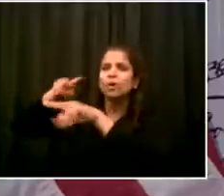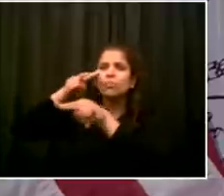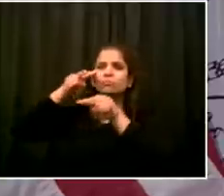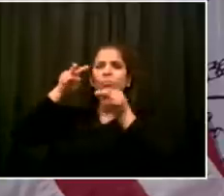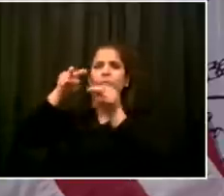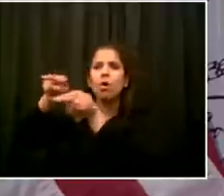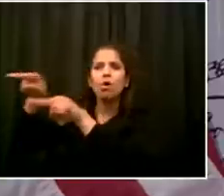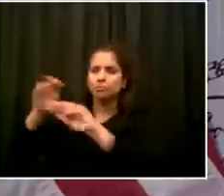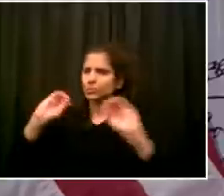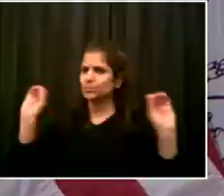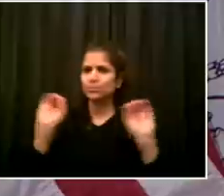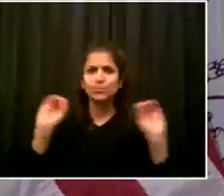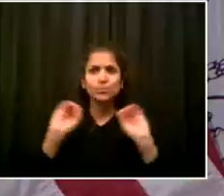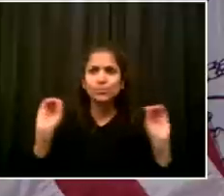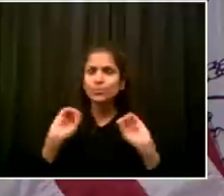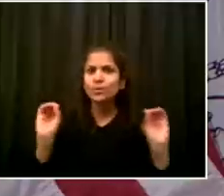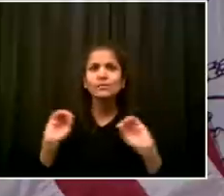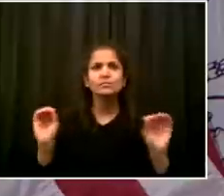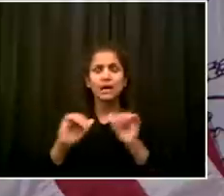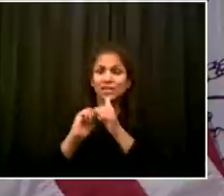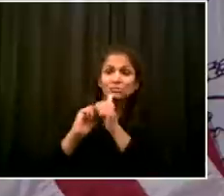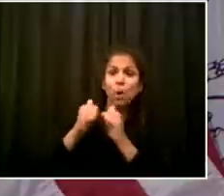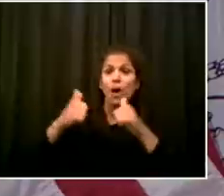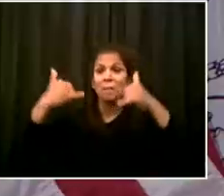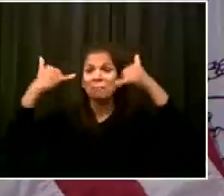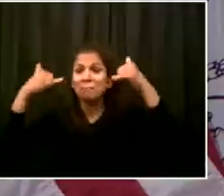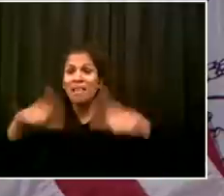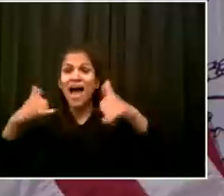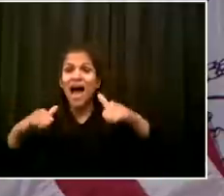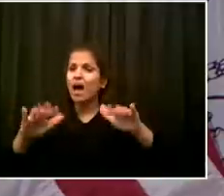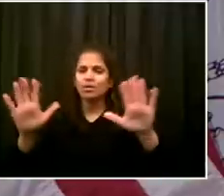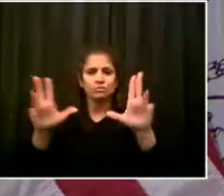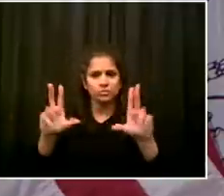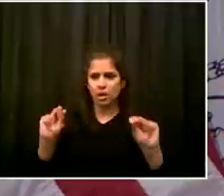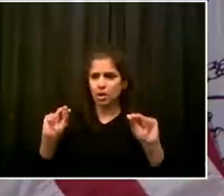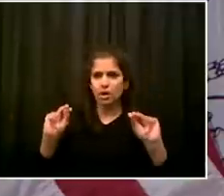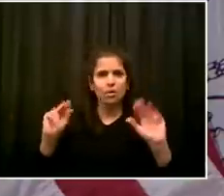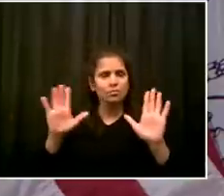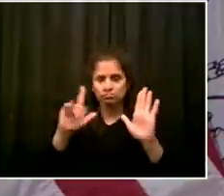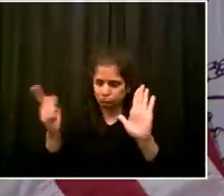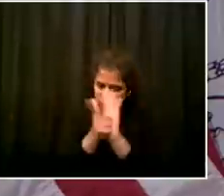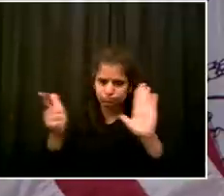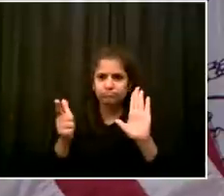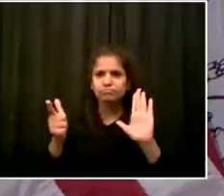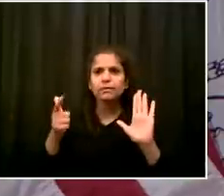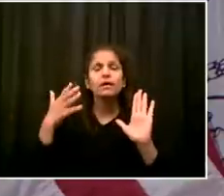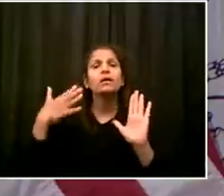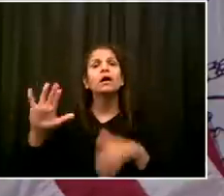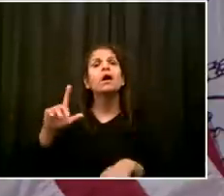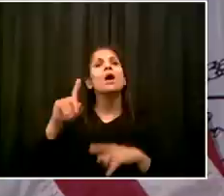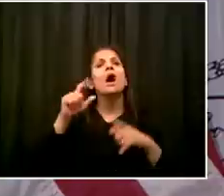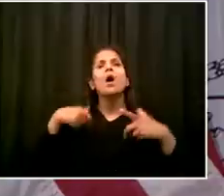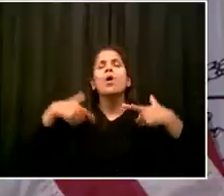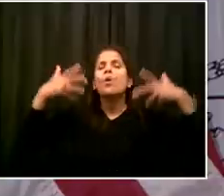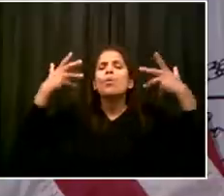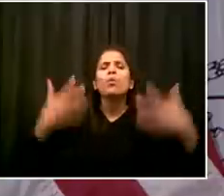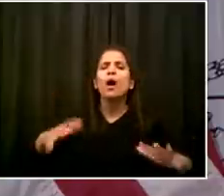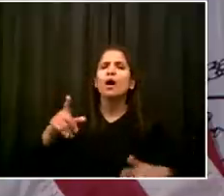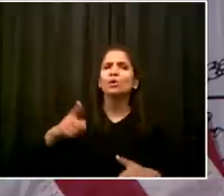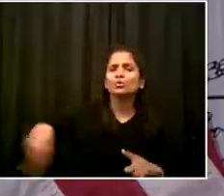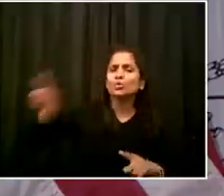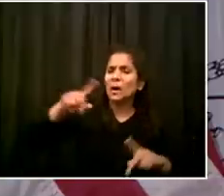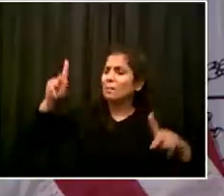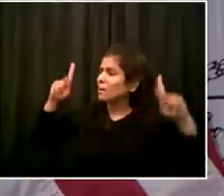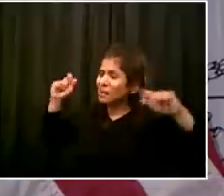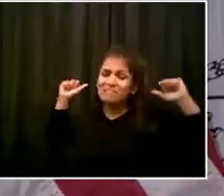don't want to spread this disease, so we don't want people gathering on the beaches. Bridget, I'm sure you saw the images from Florida and